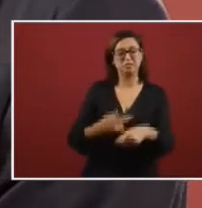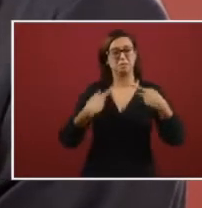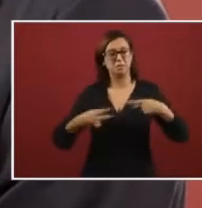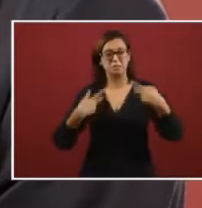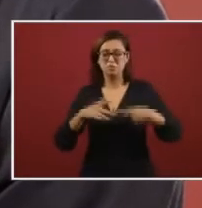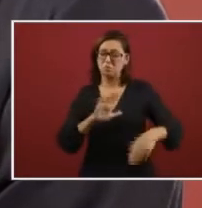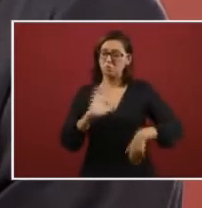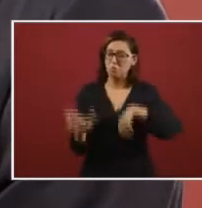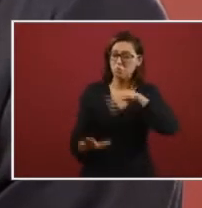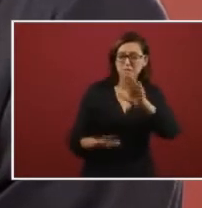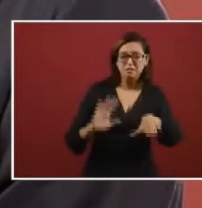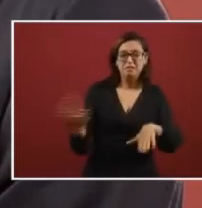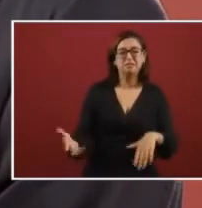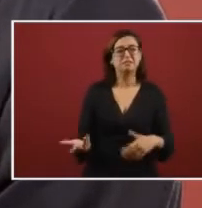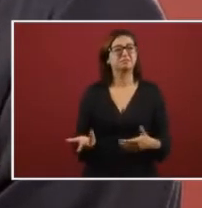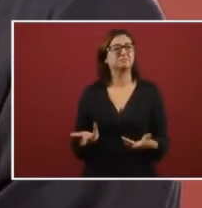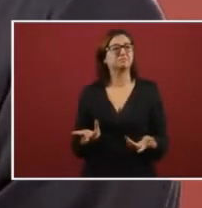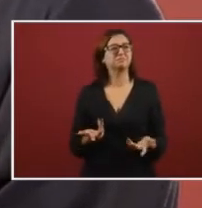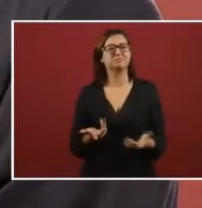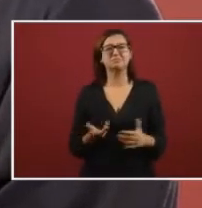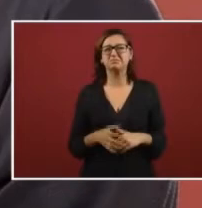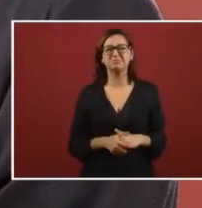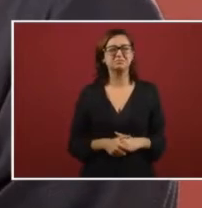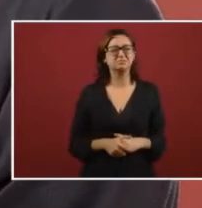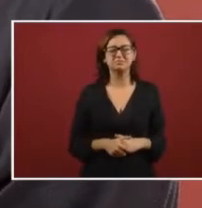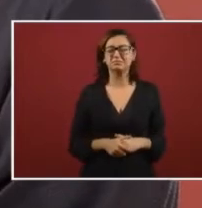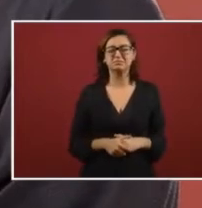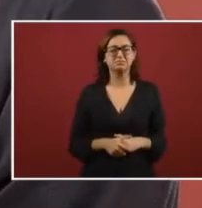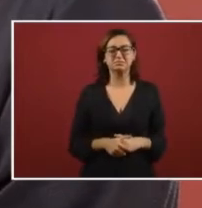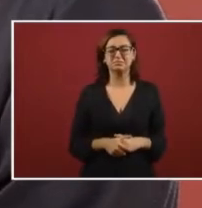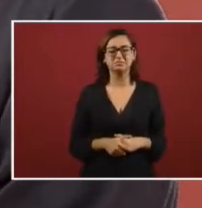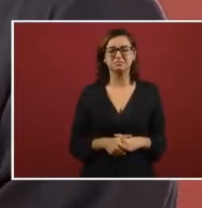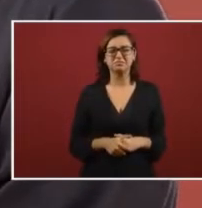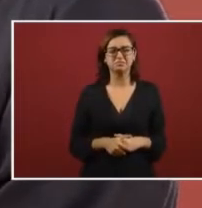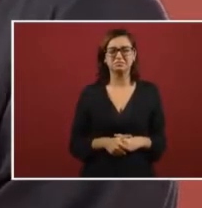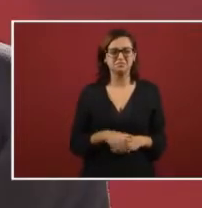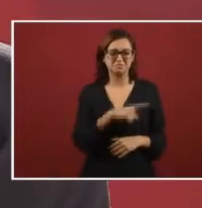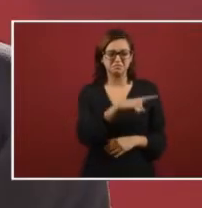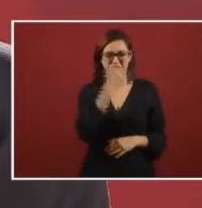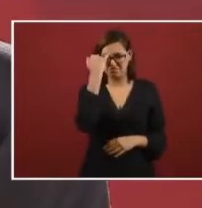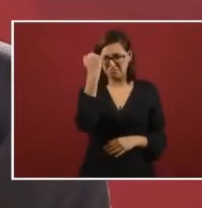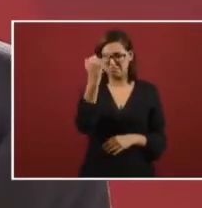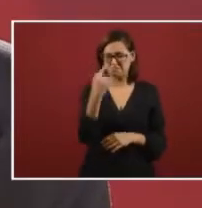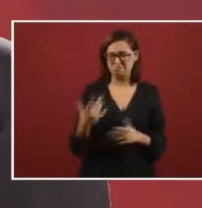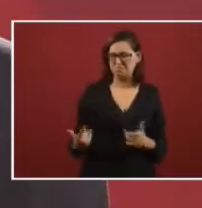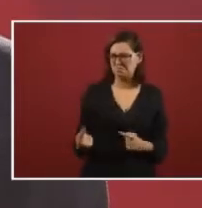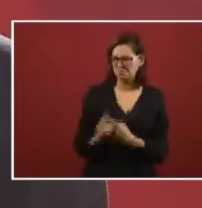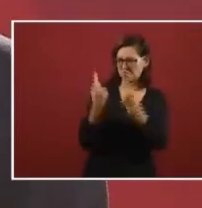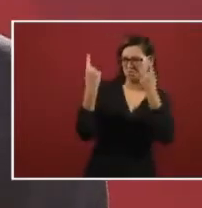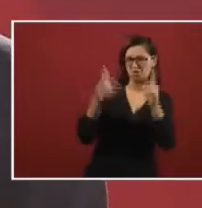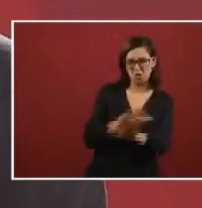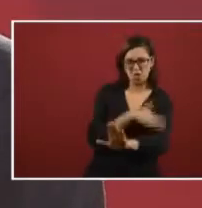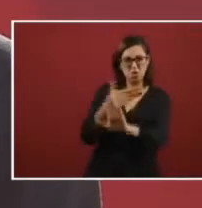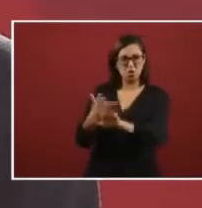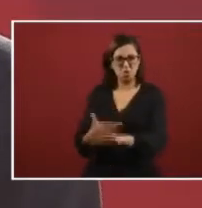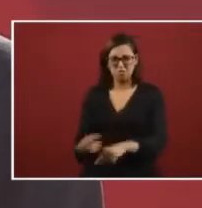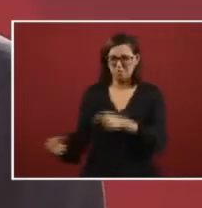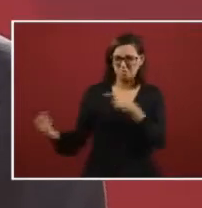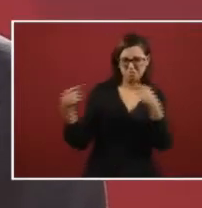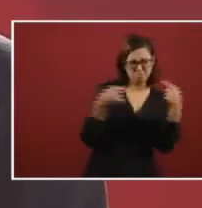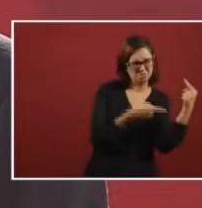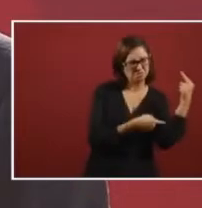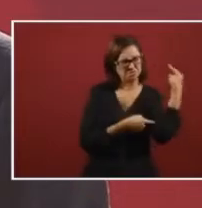They, even people lost their lives, due to this confrontation,